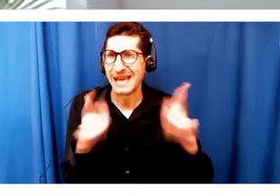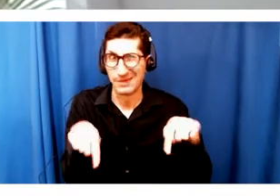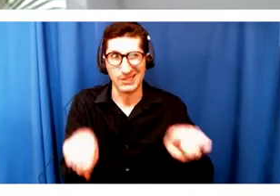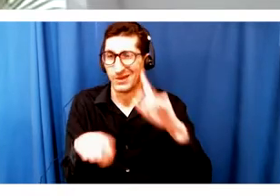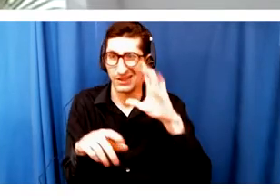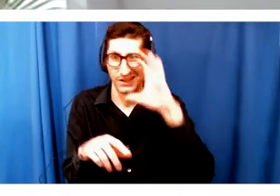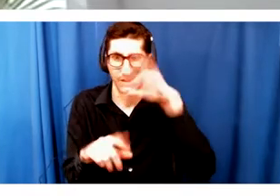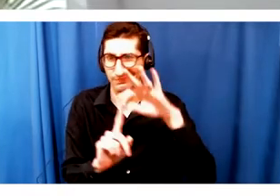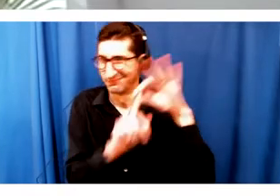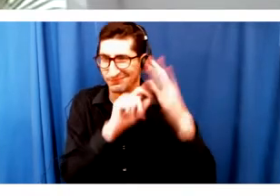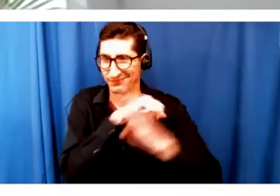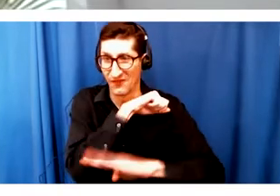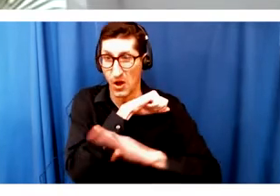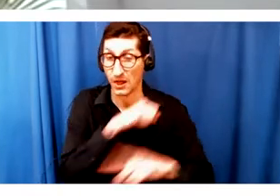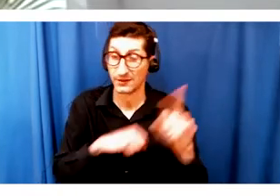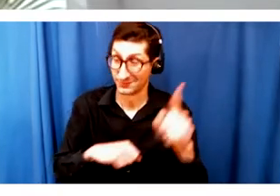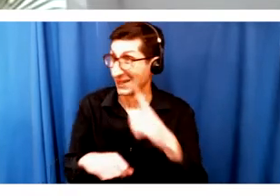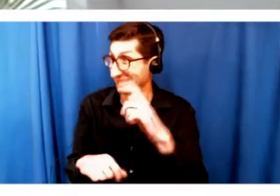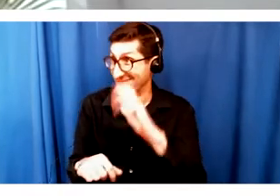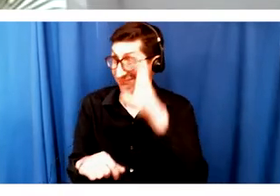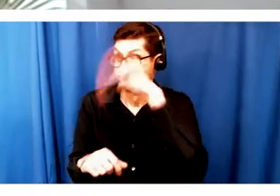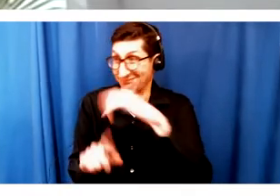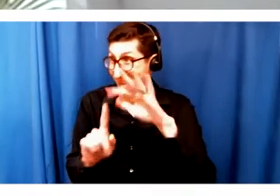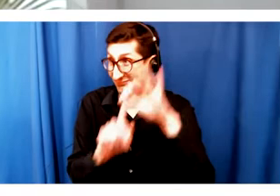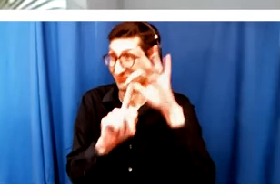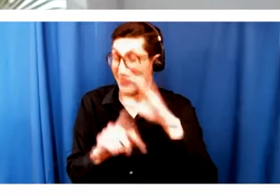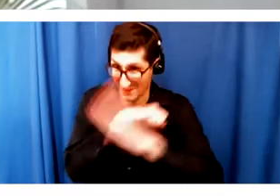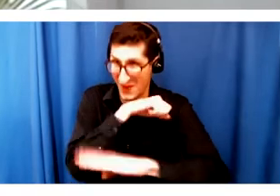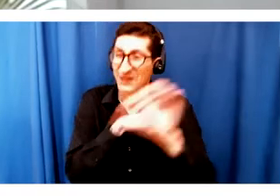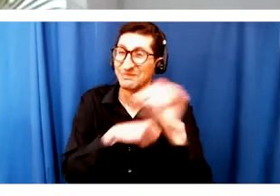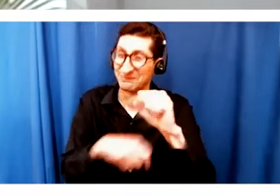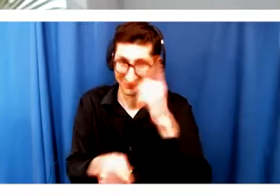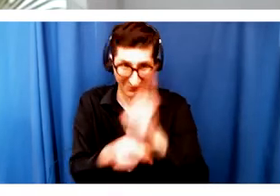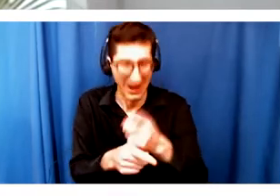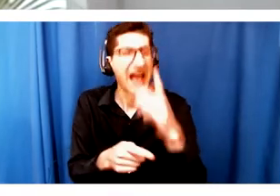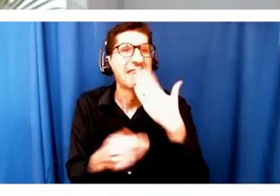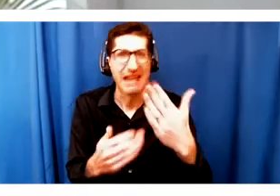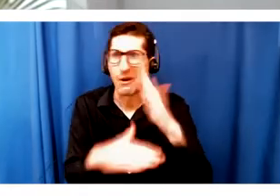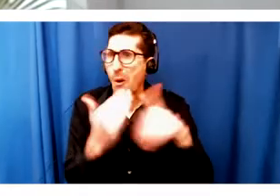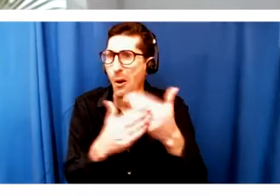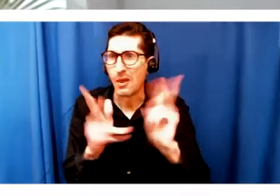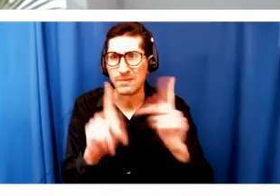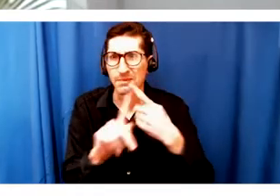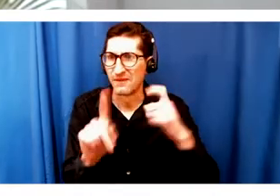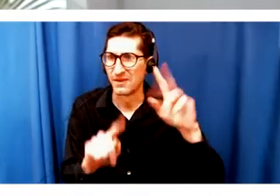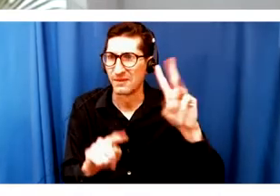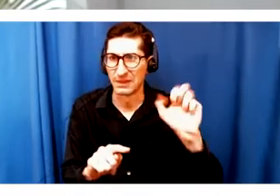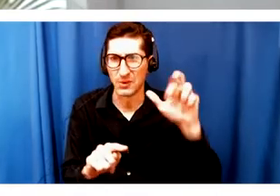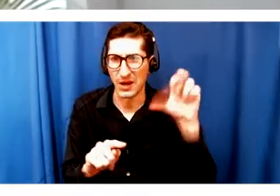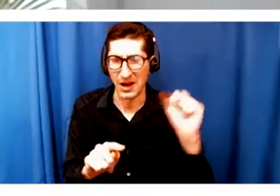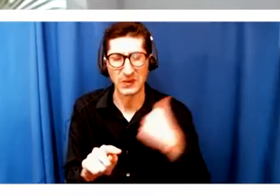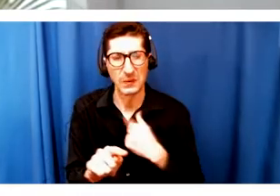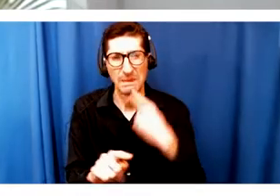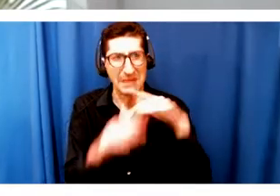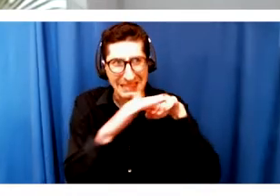unconventional might be the perfect way to describe it. Thank you so much. And thanks to Phil and everybody at ERS for having us. We miss being with you in the studio, but